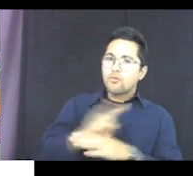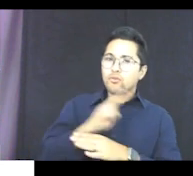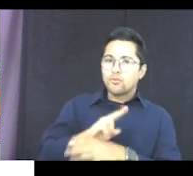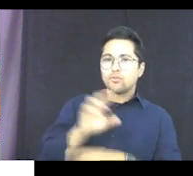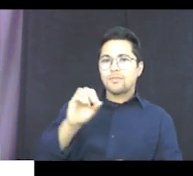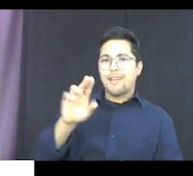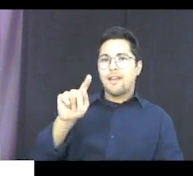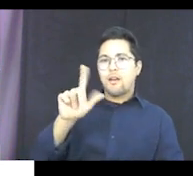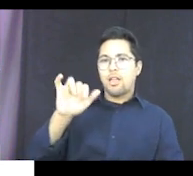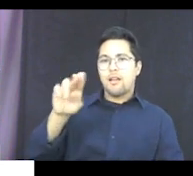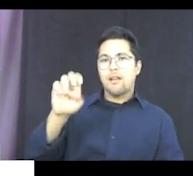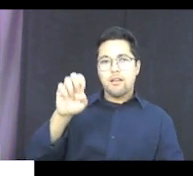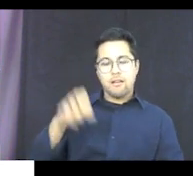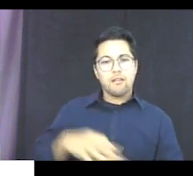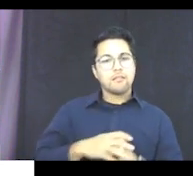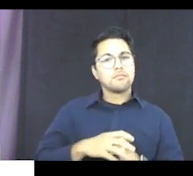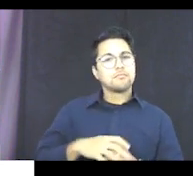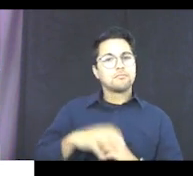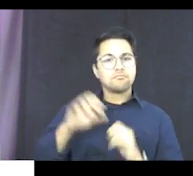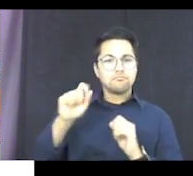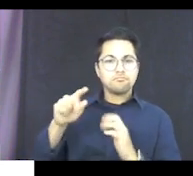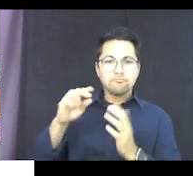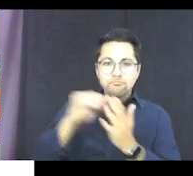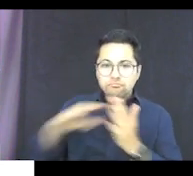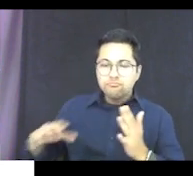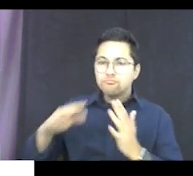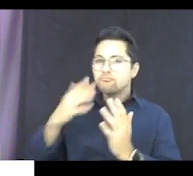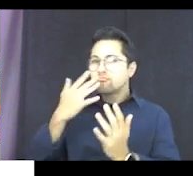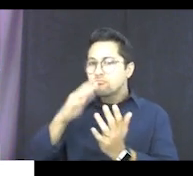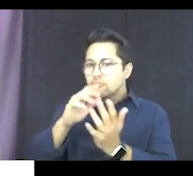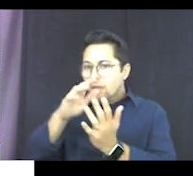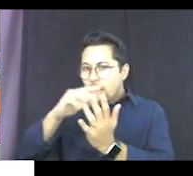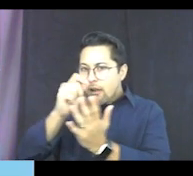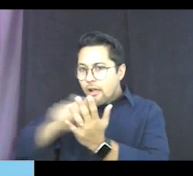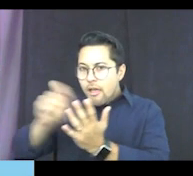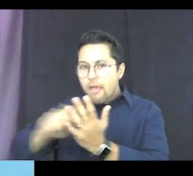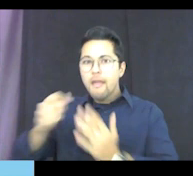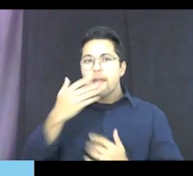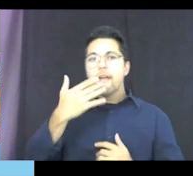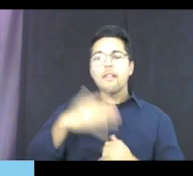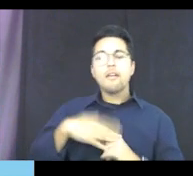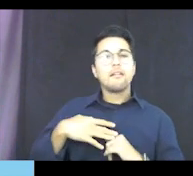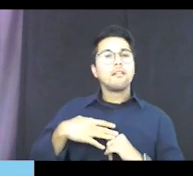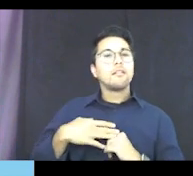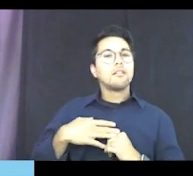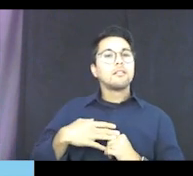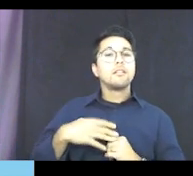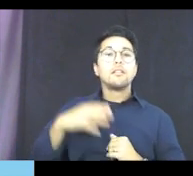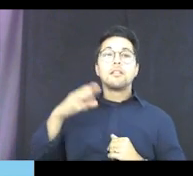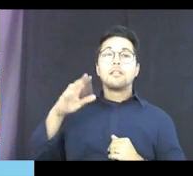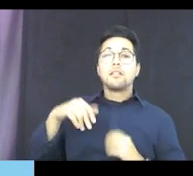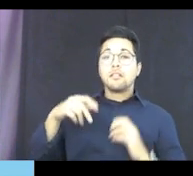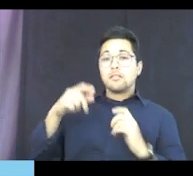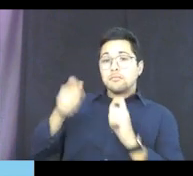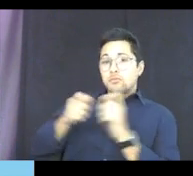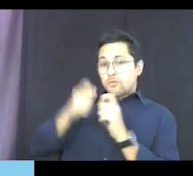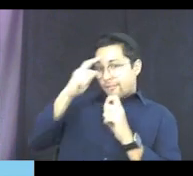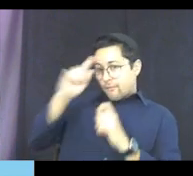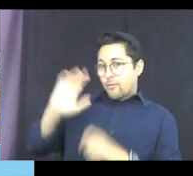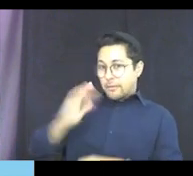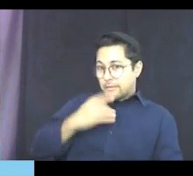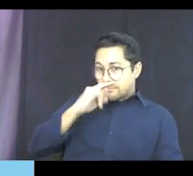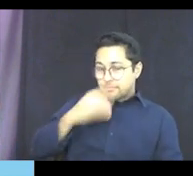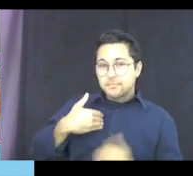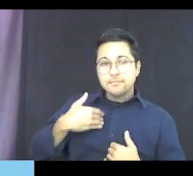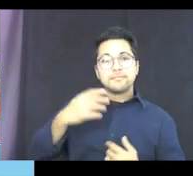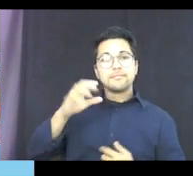and then have your students be able to color in the lines or feel where the edges of something is. So especially for our kids that